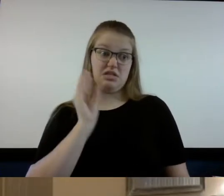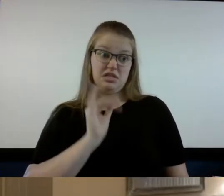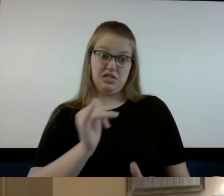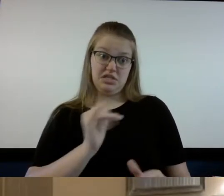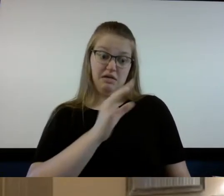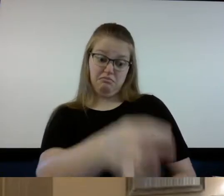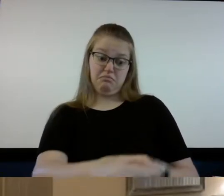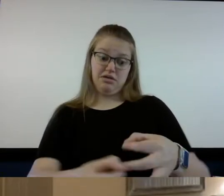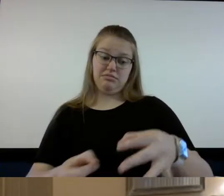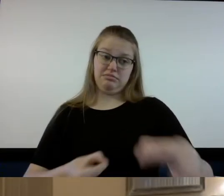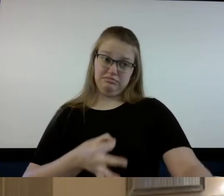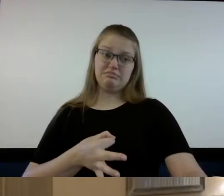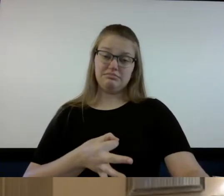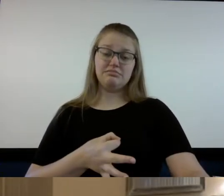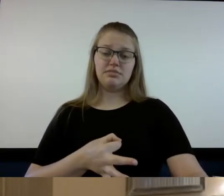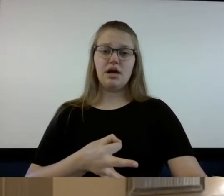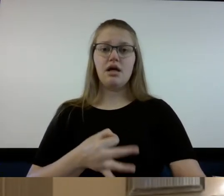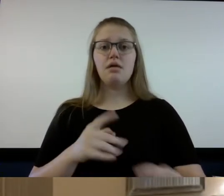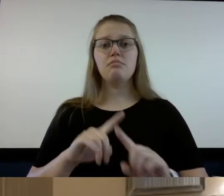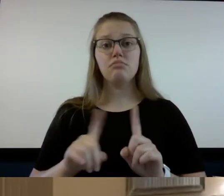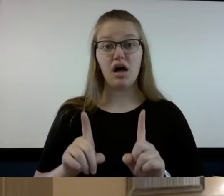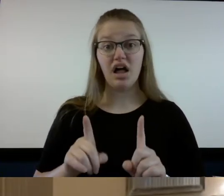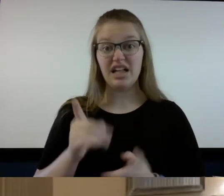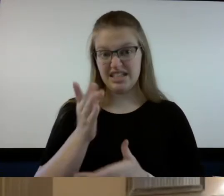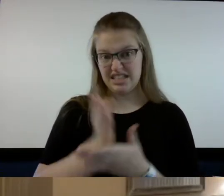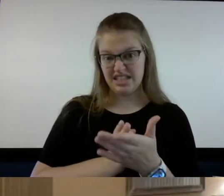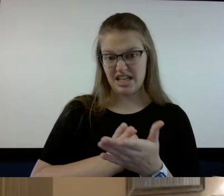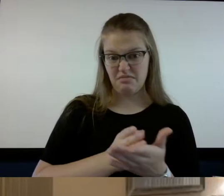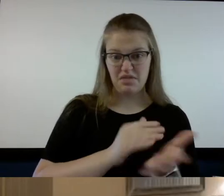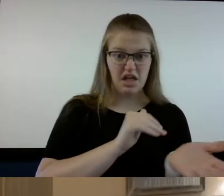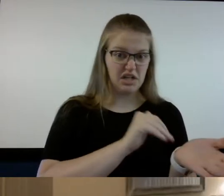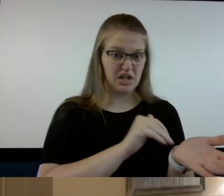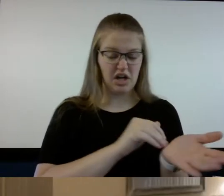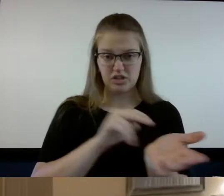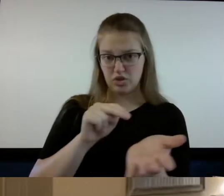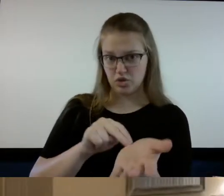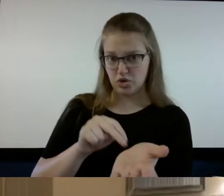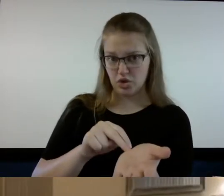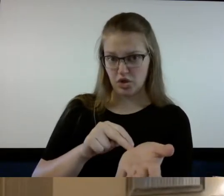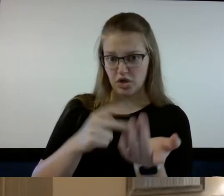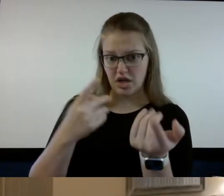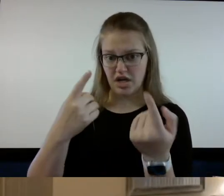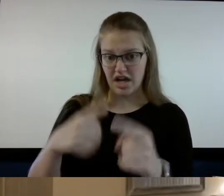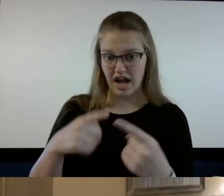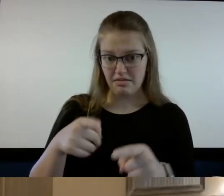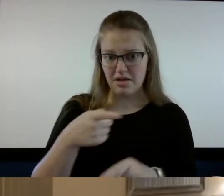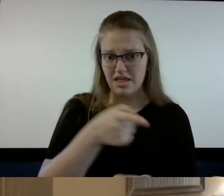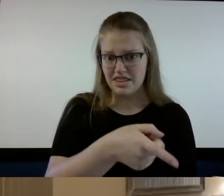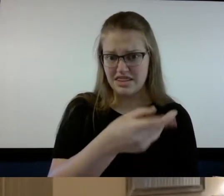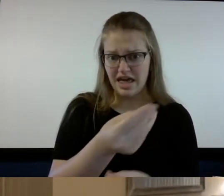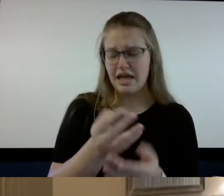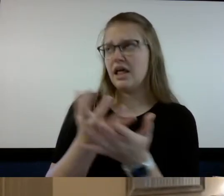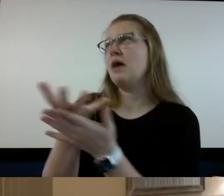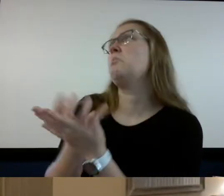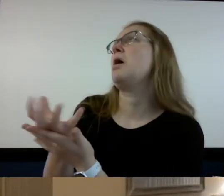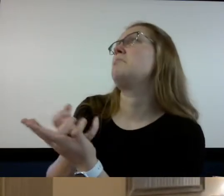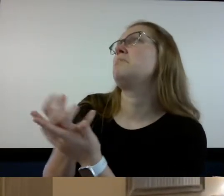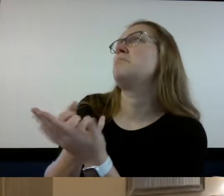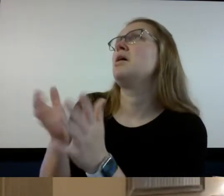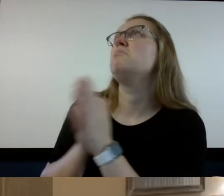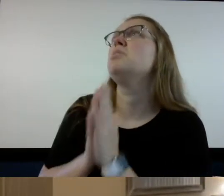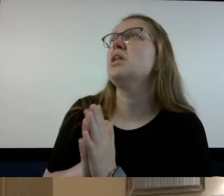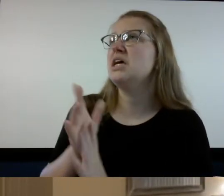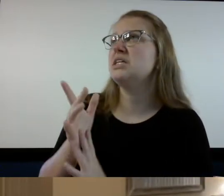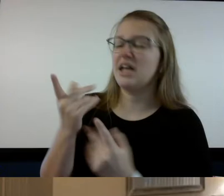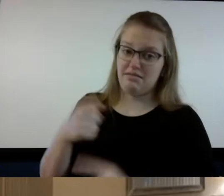couple things the doctors and nurses actually had they was pretty practically begged me when they heard that I was a preacher to uh get the word